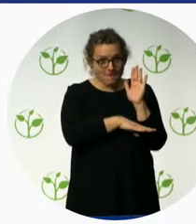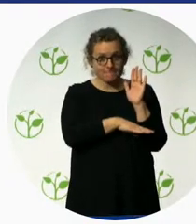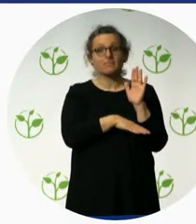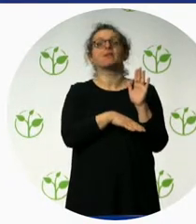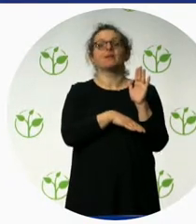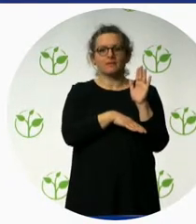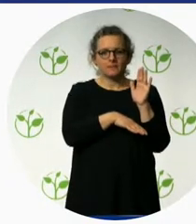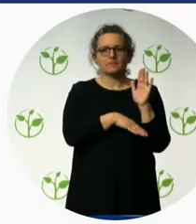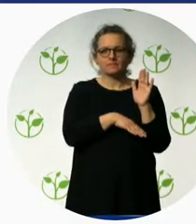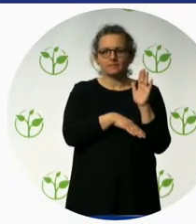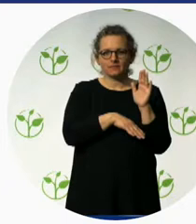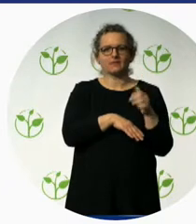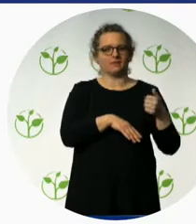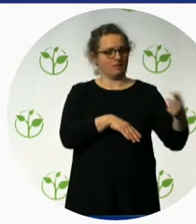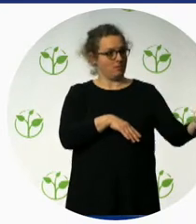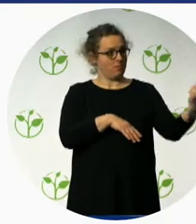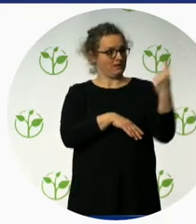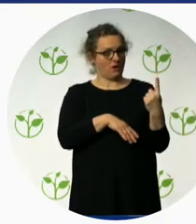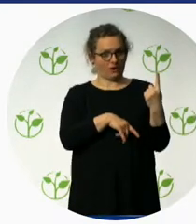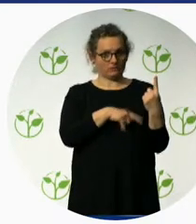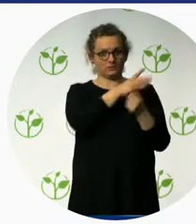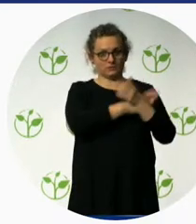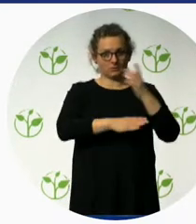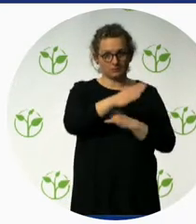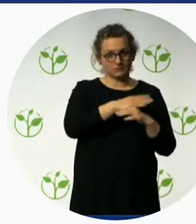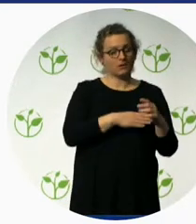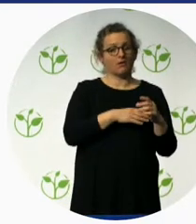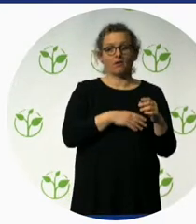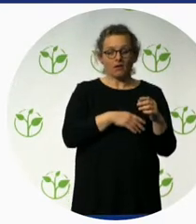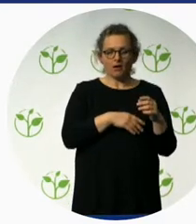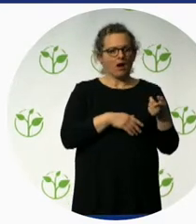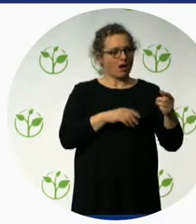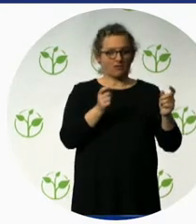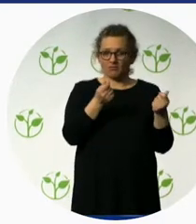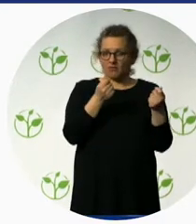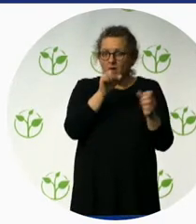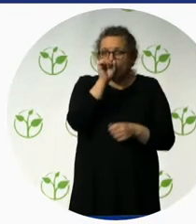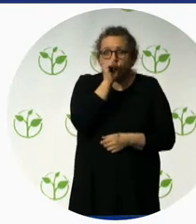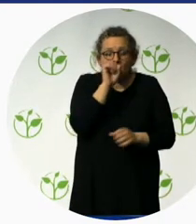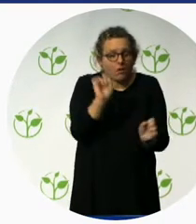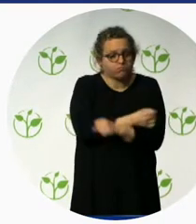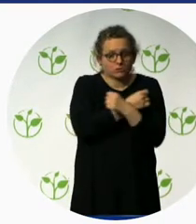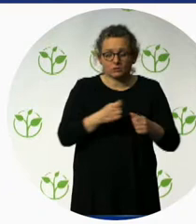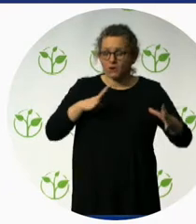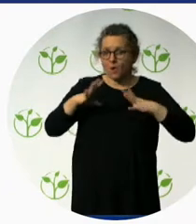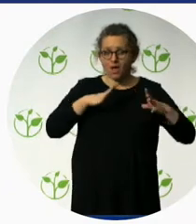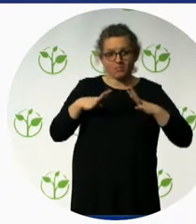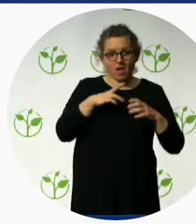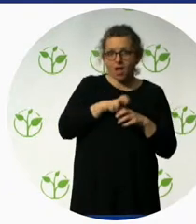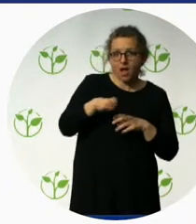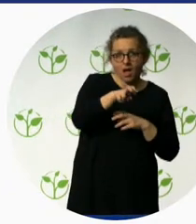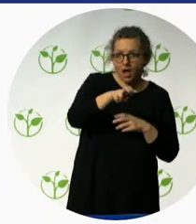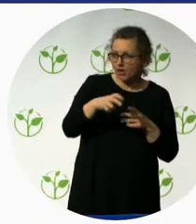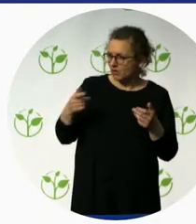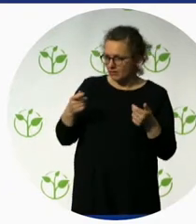without disability and they pay for any other person's travel. So, when it comes to India, accessible tourism